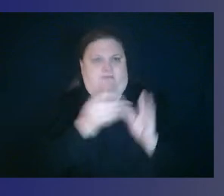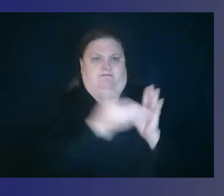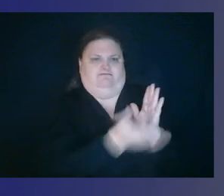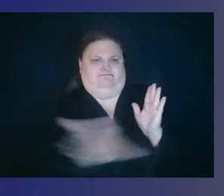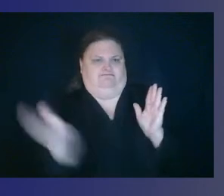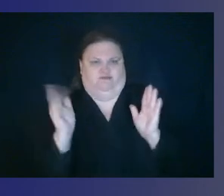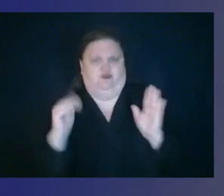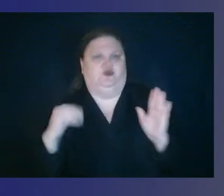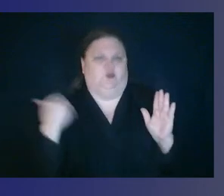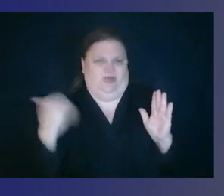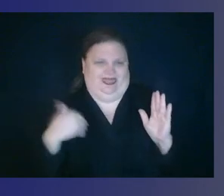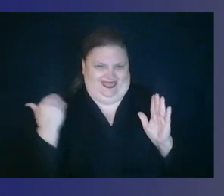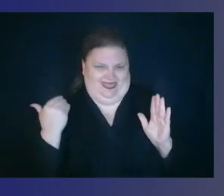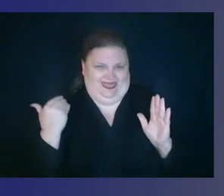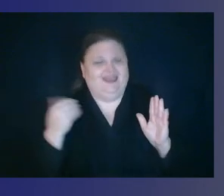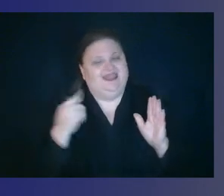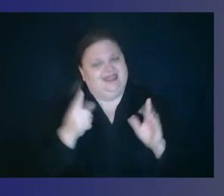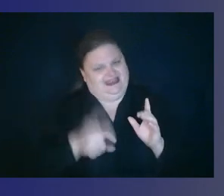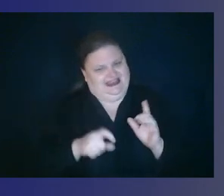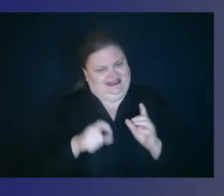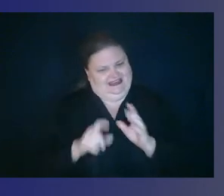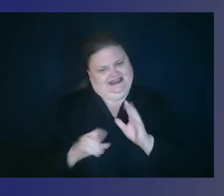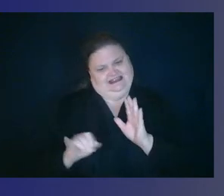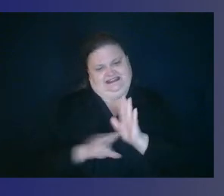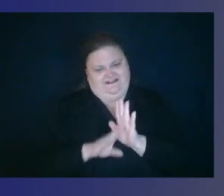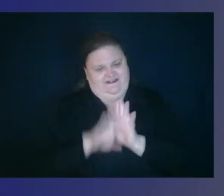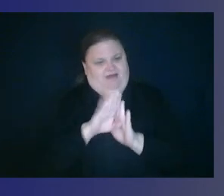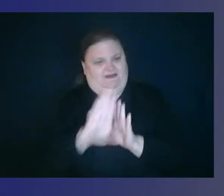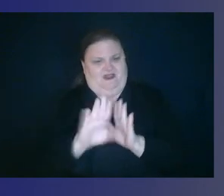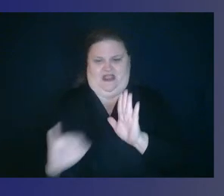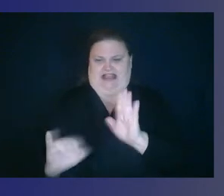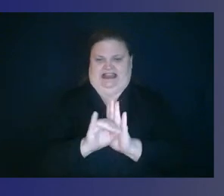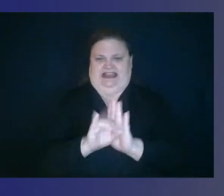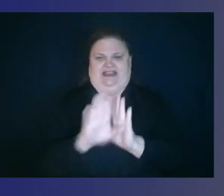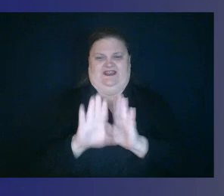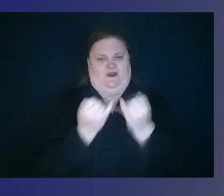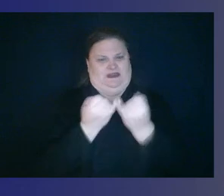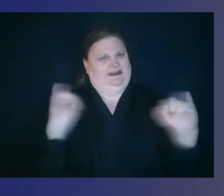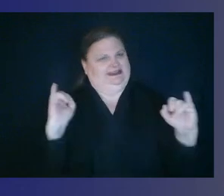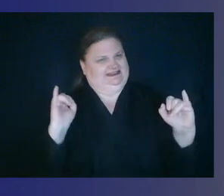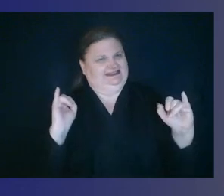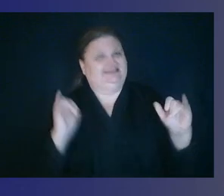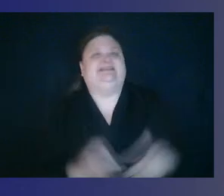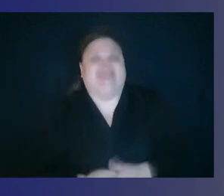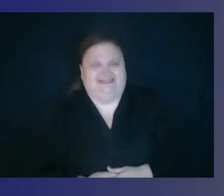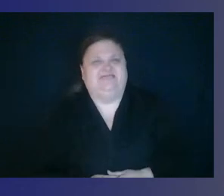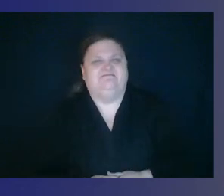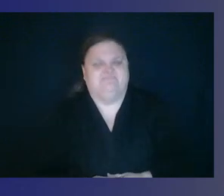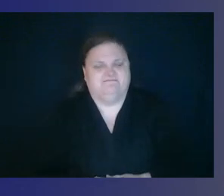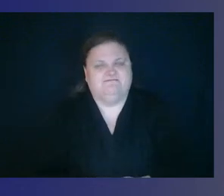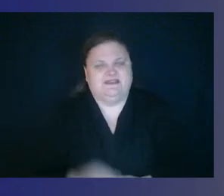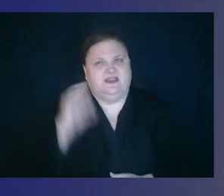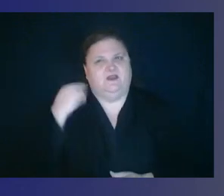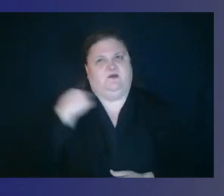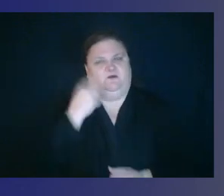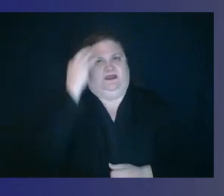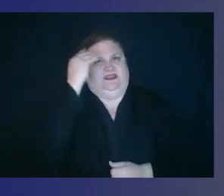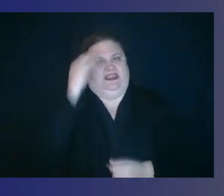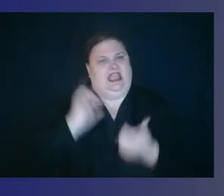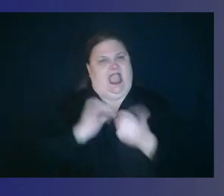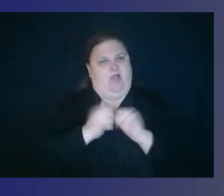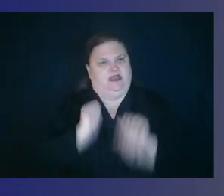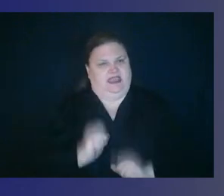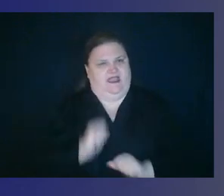and develop that voice as well. So I'll just give one, one quick example. We're thinking about what can we do to create a middle grades